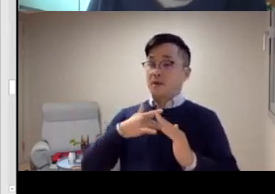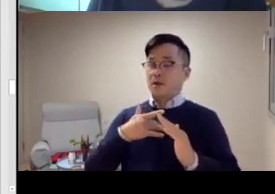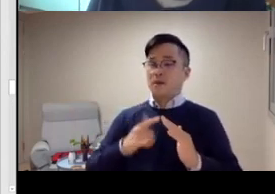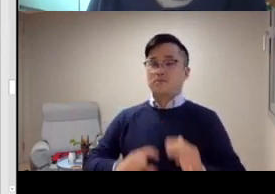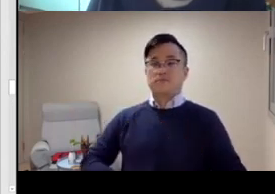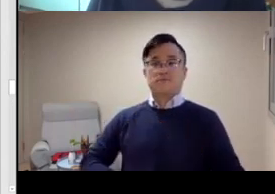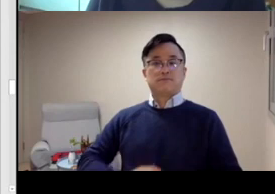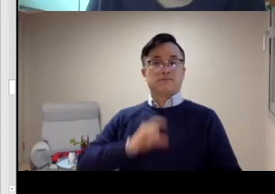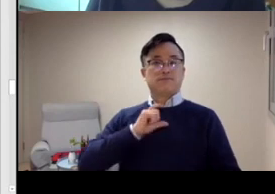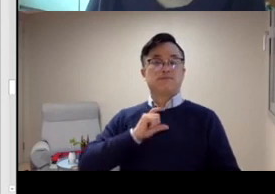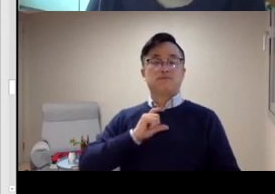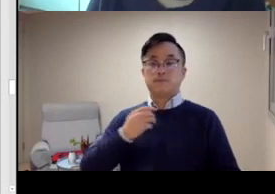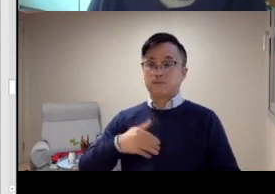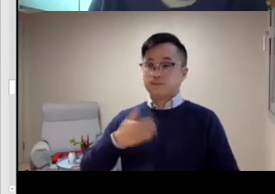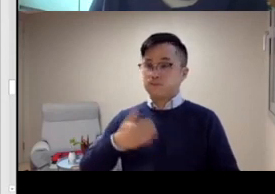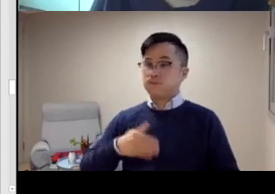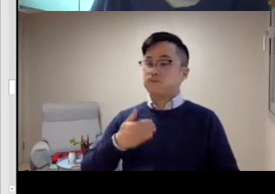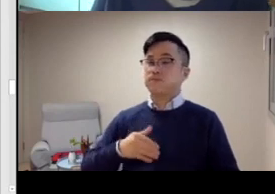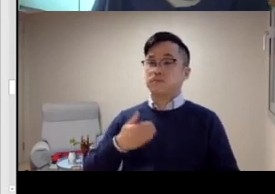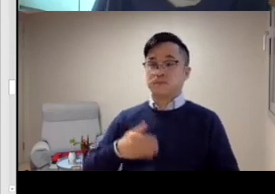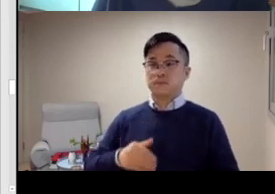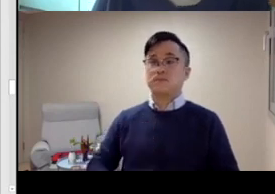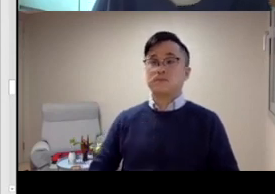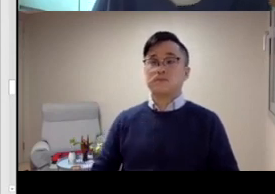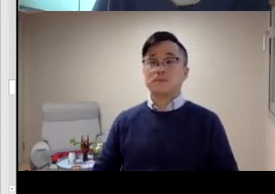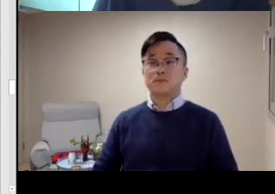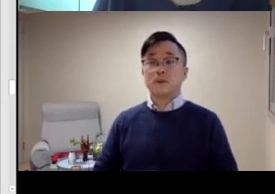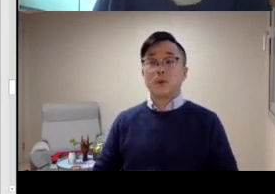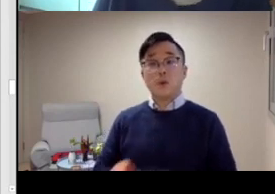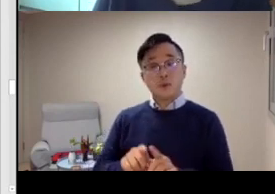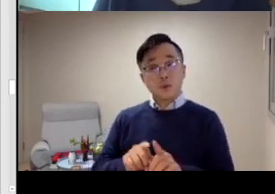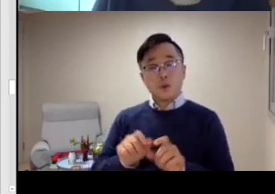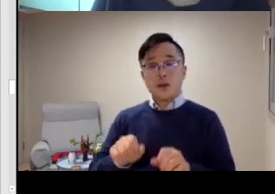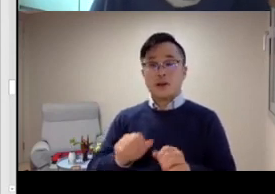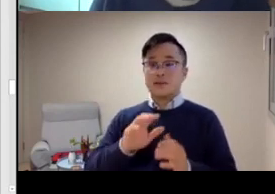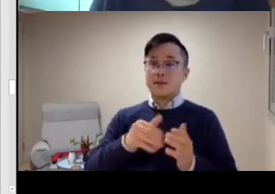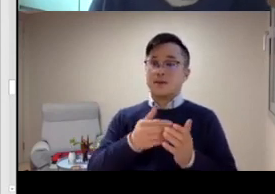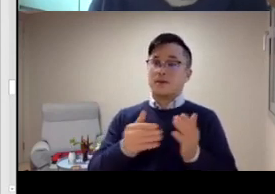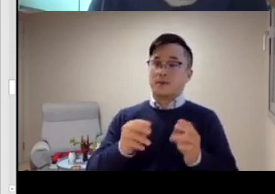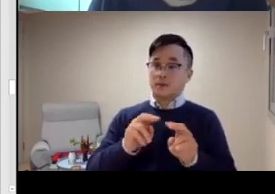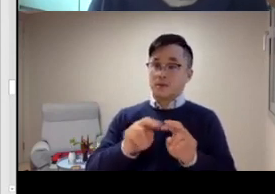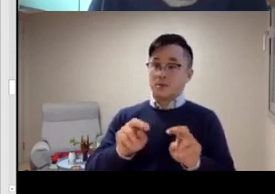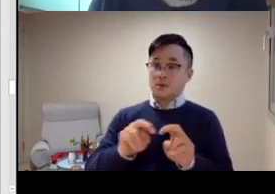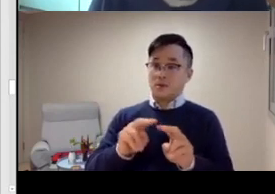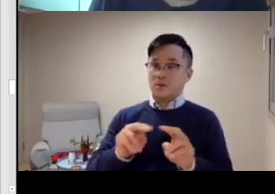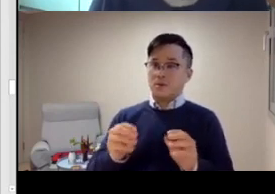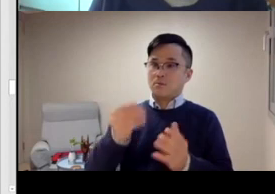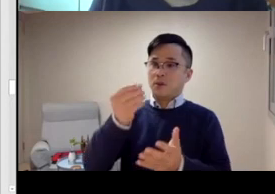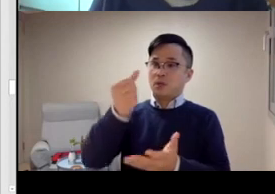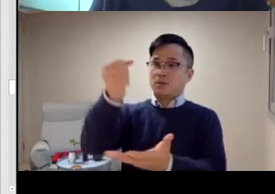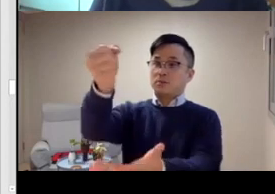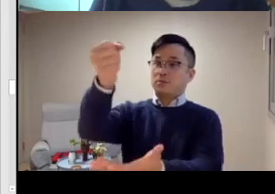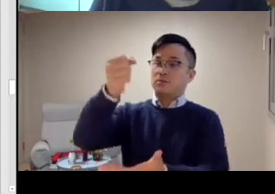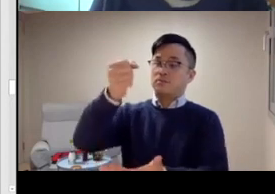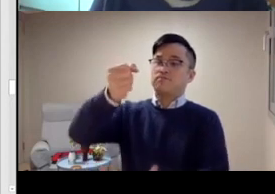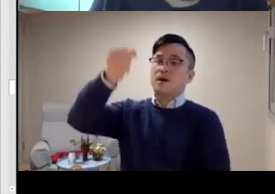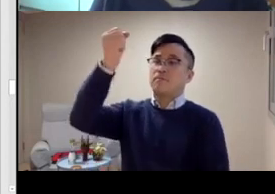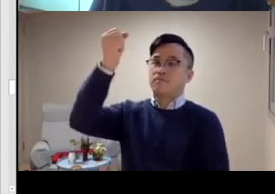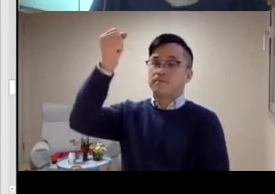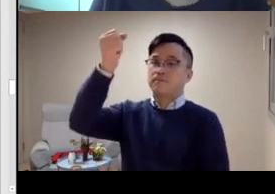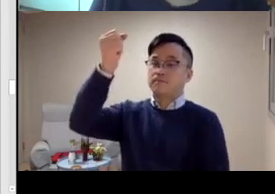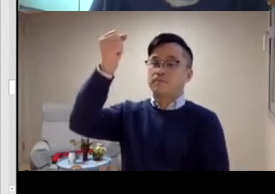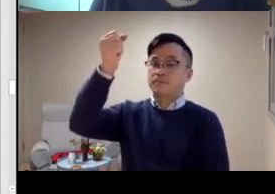and negative things. Now in the positive side, the deaf community is very, very proud.